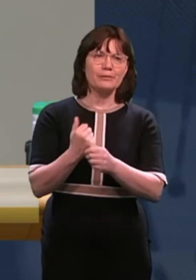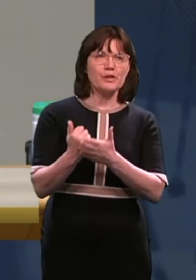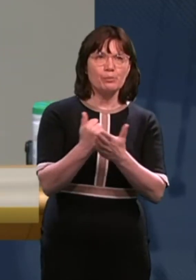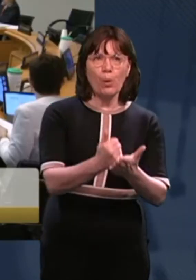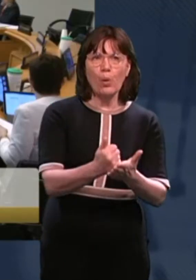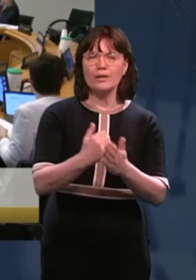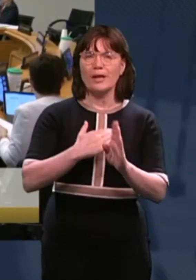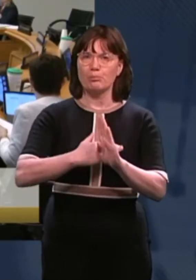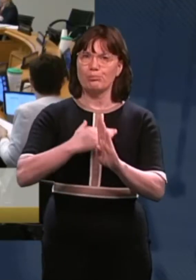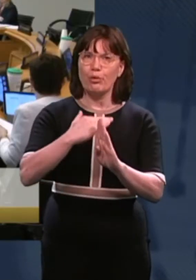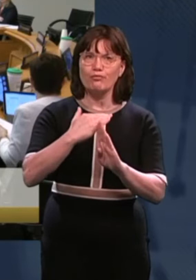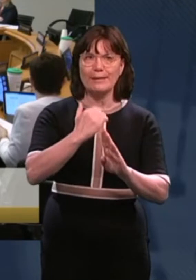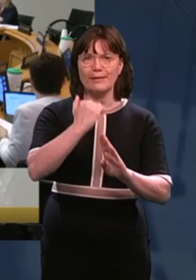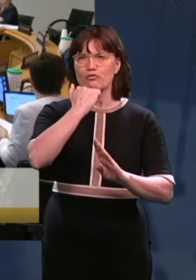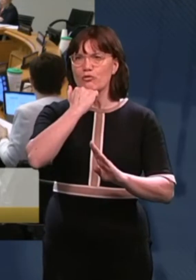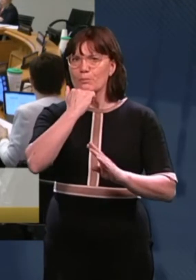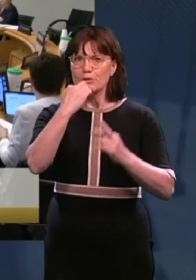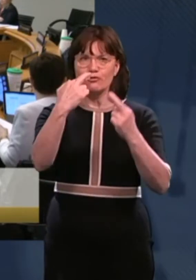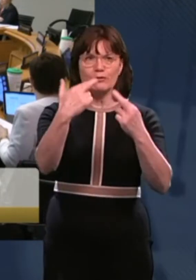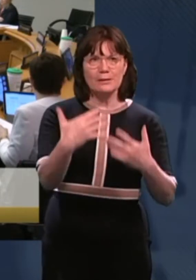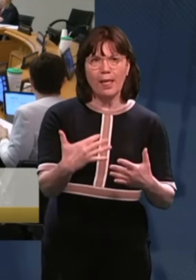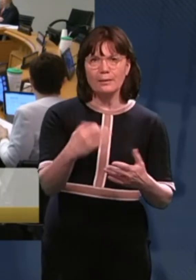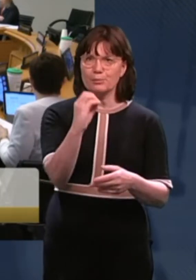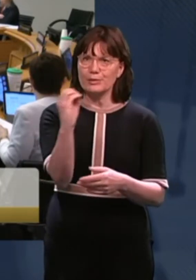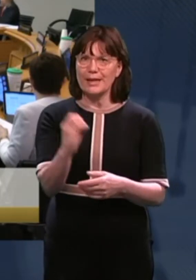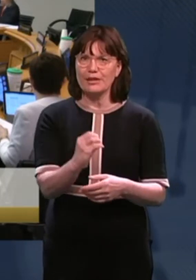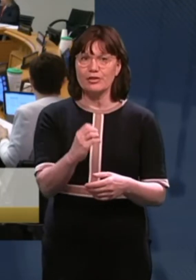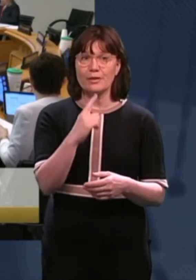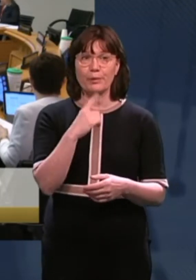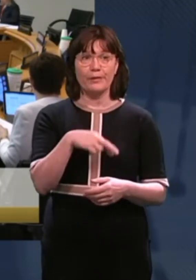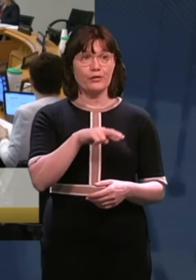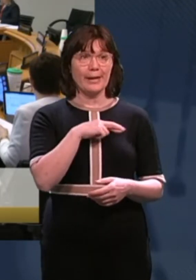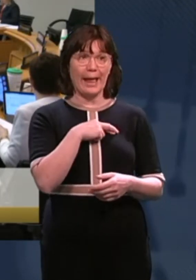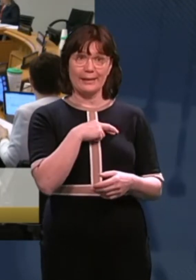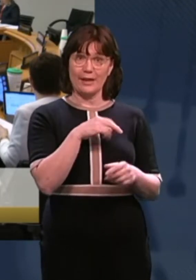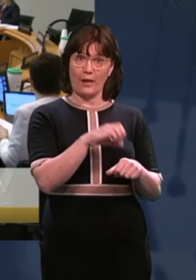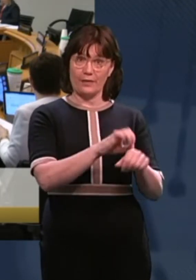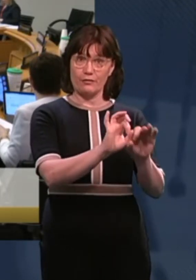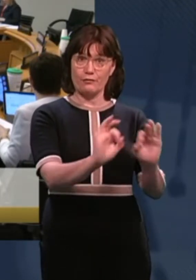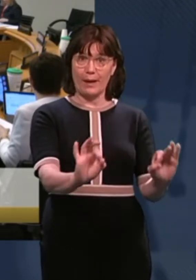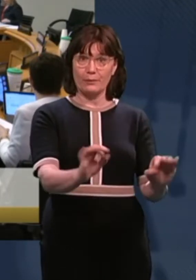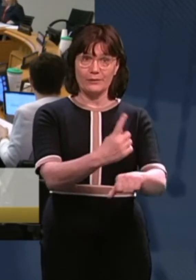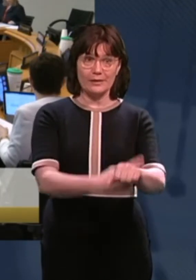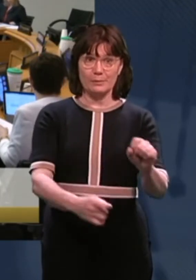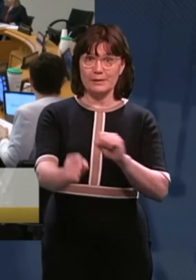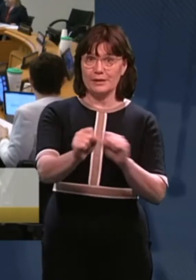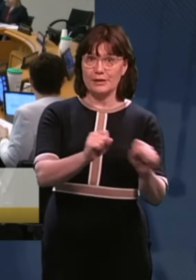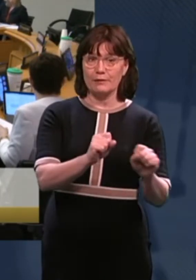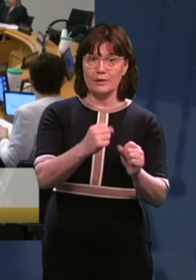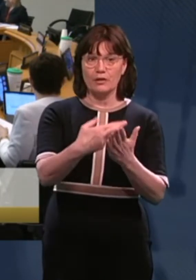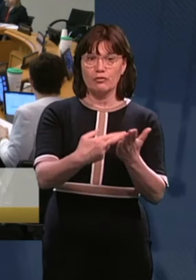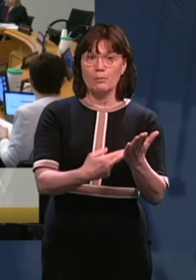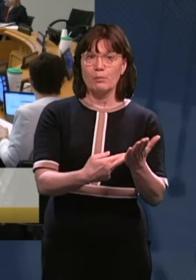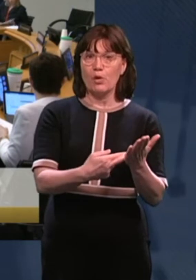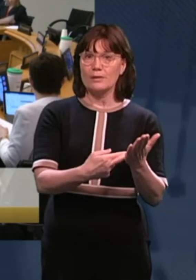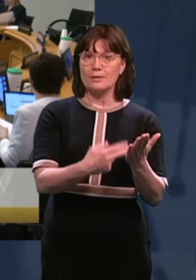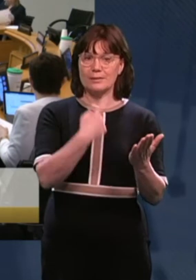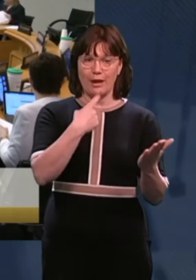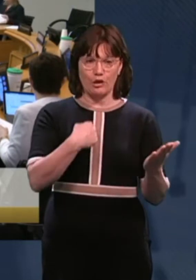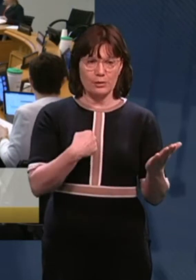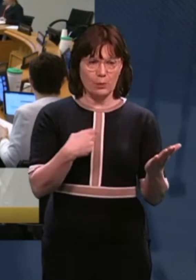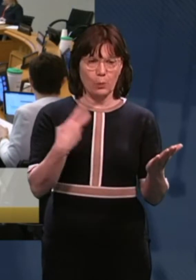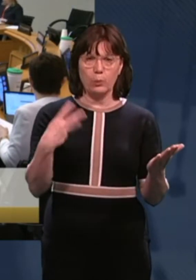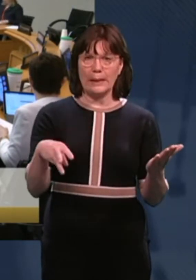and funding, but then the reality of disability services in Ireland, the reports say things like wasted lives. So